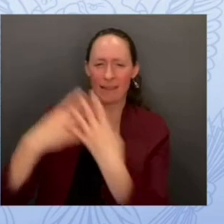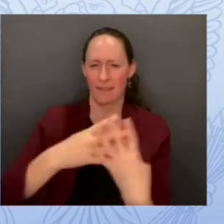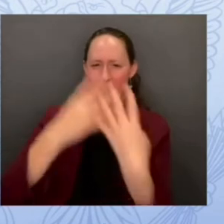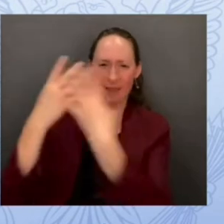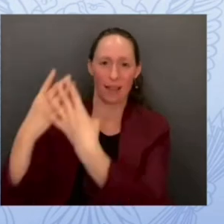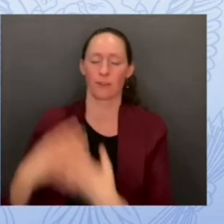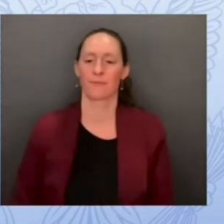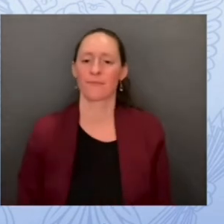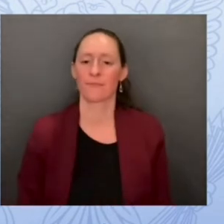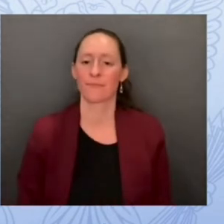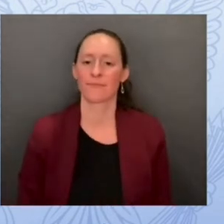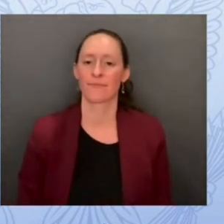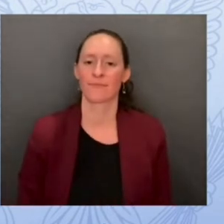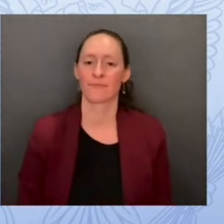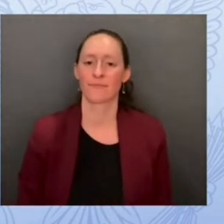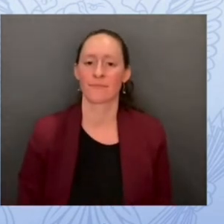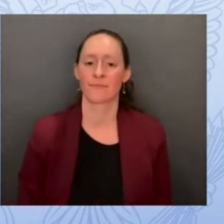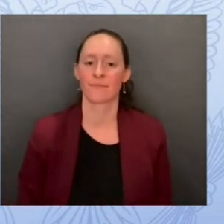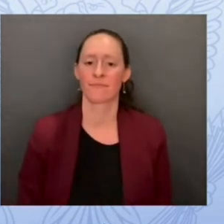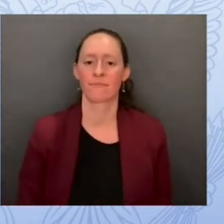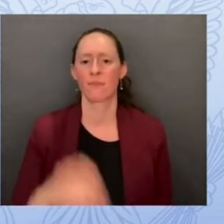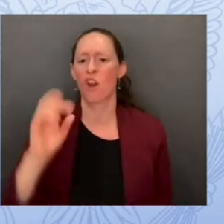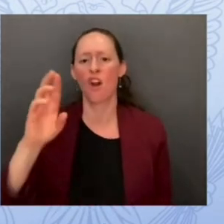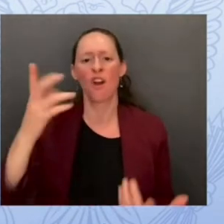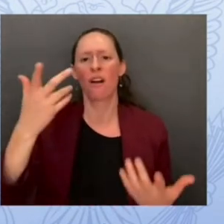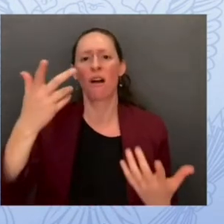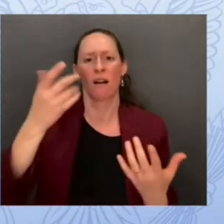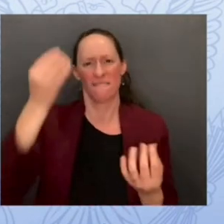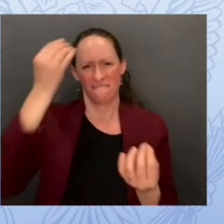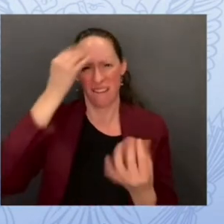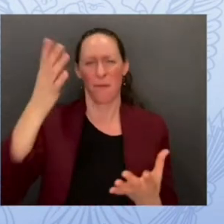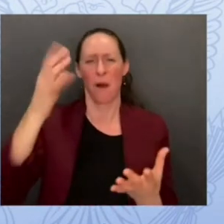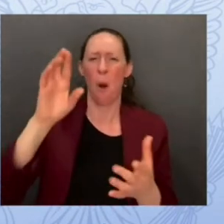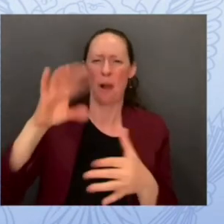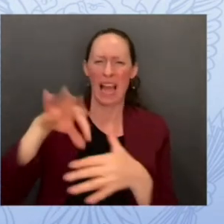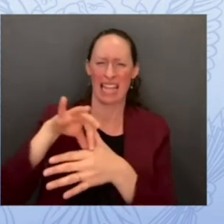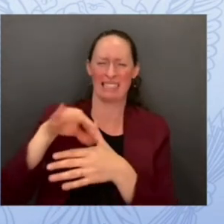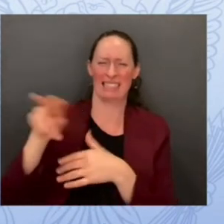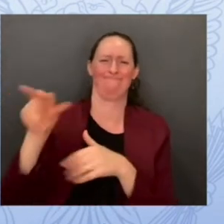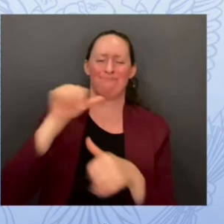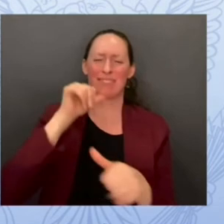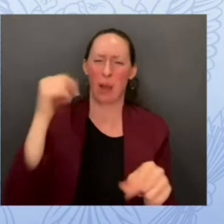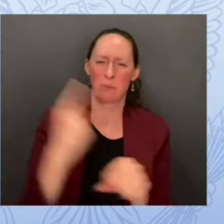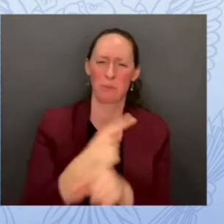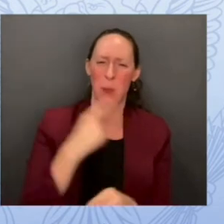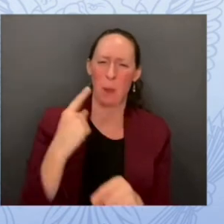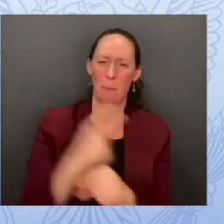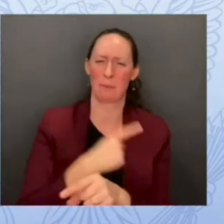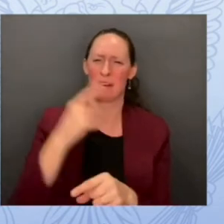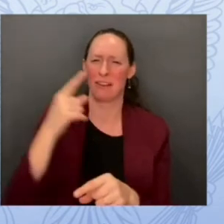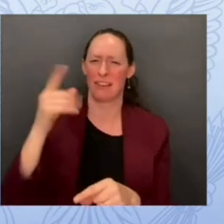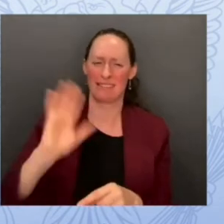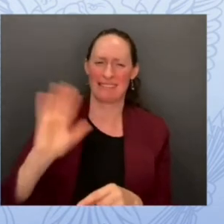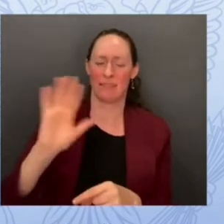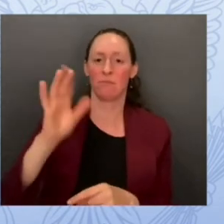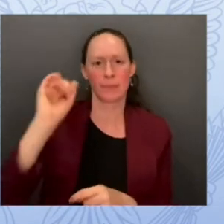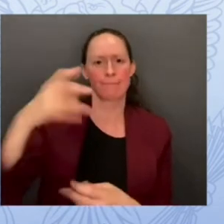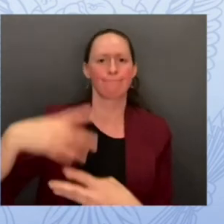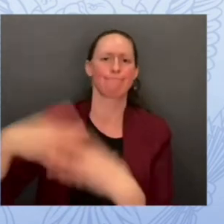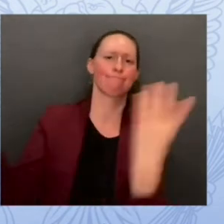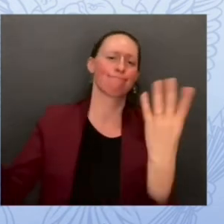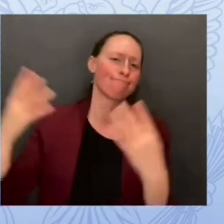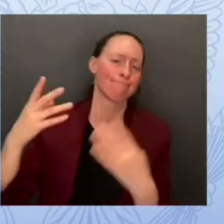harmful online content like ransomware or phishing sites and can be deployed to comply with the children's internet